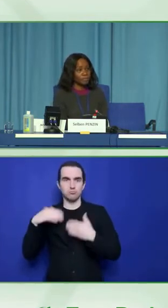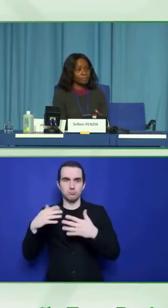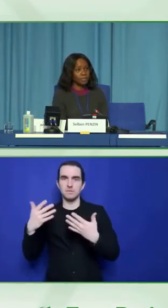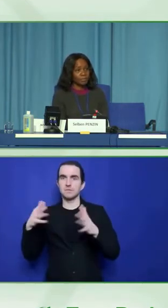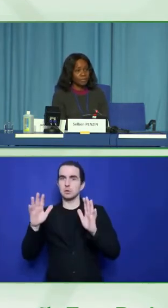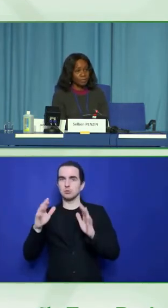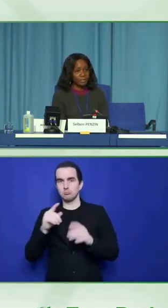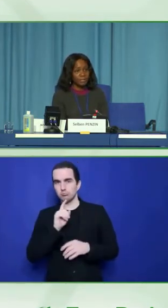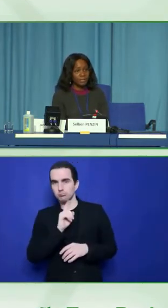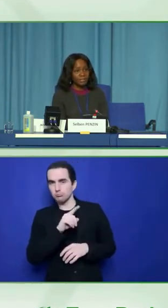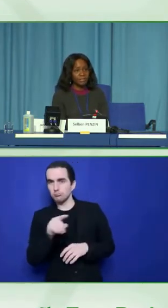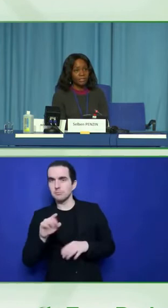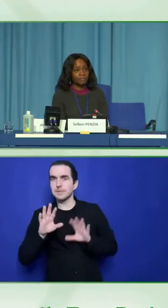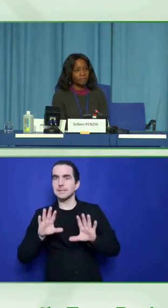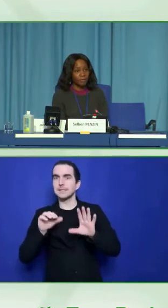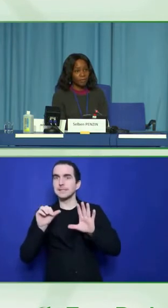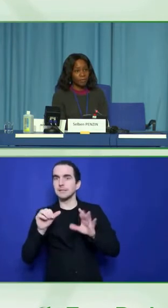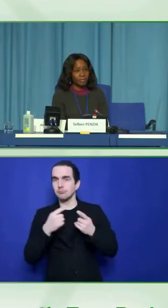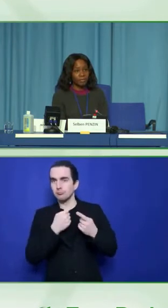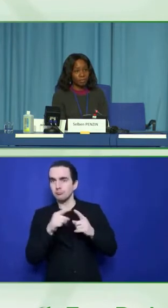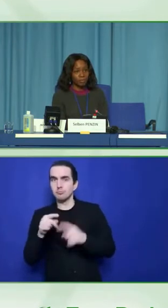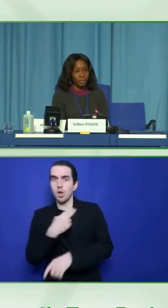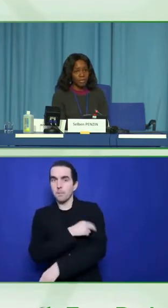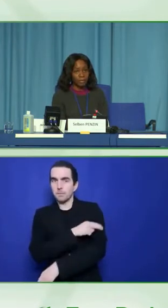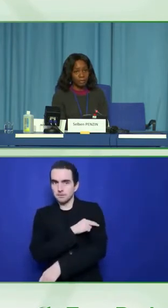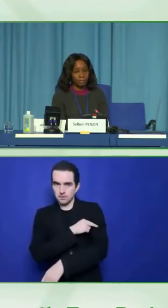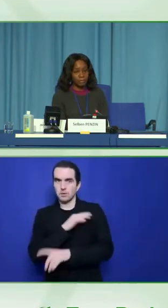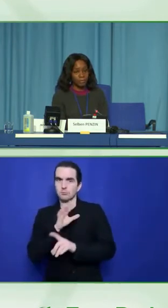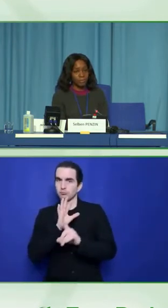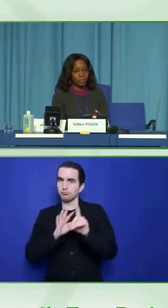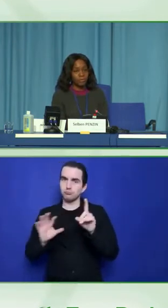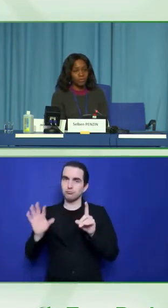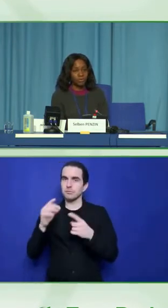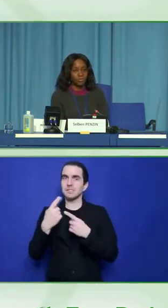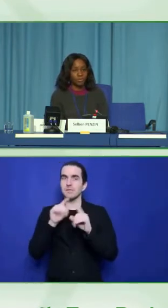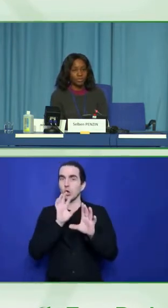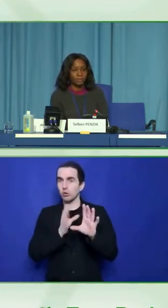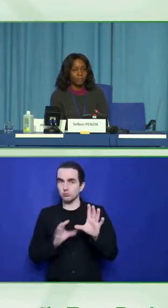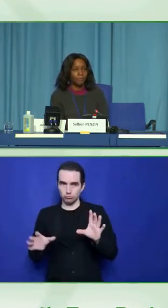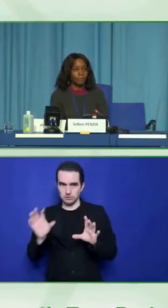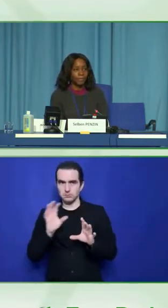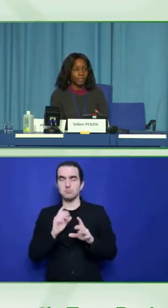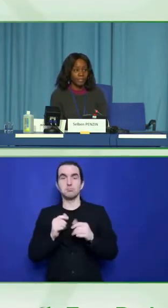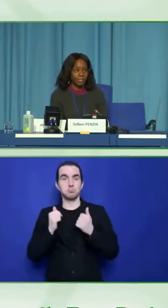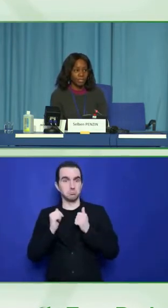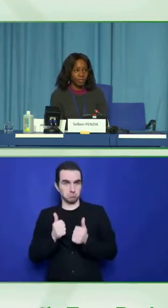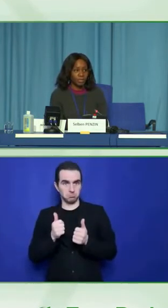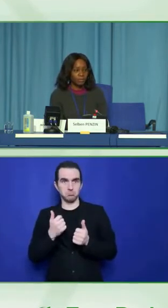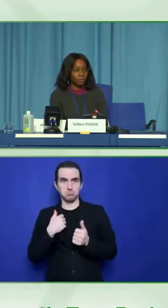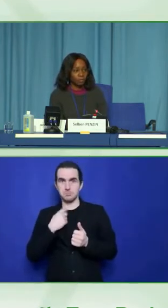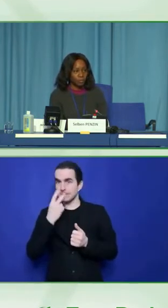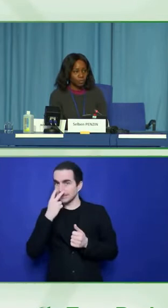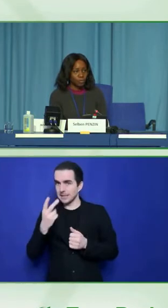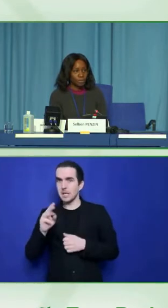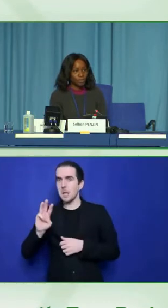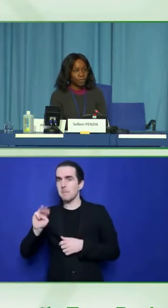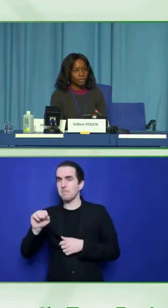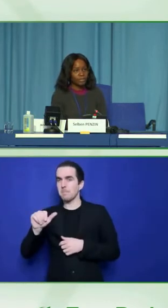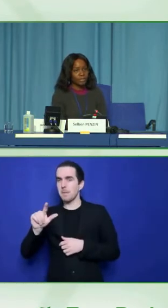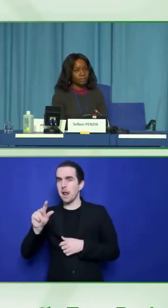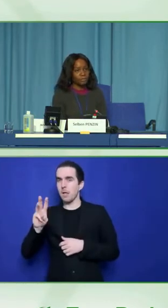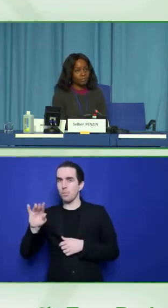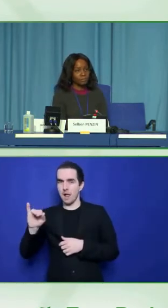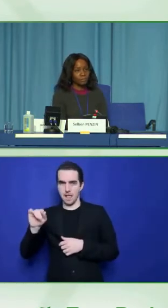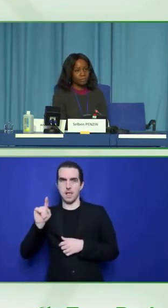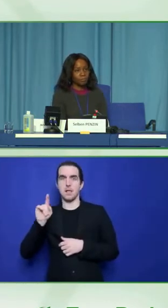incorporating disability standards at the very basis of their hospital constructions now. In Nigeria, what we are